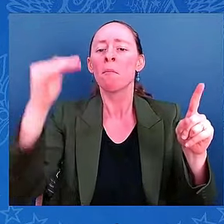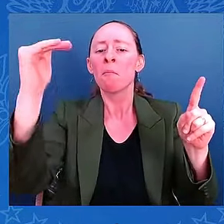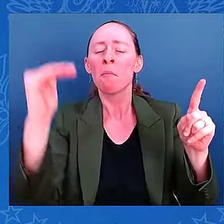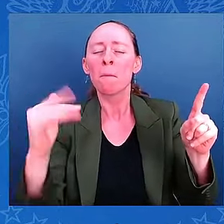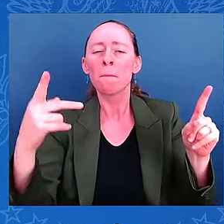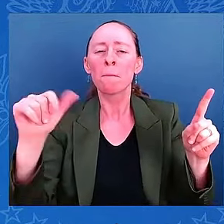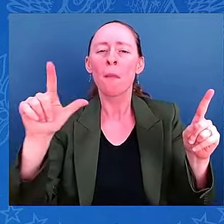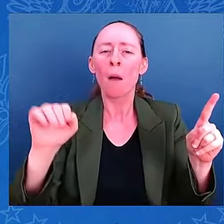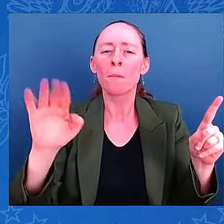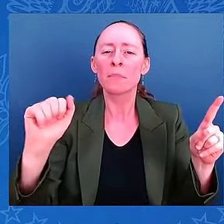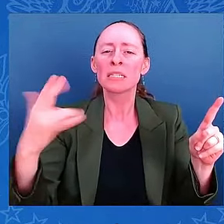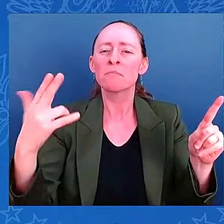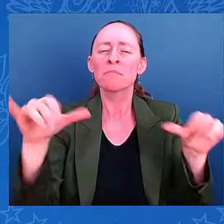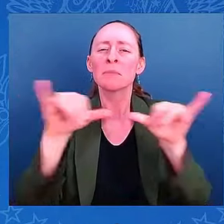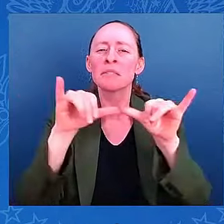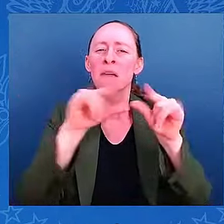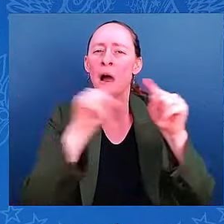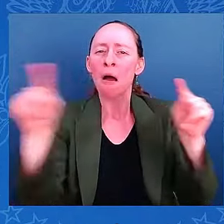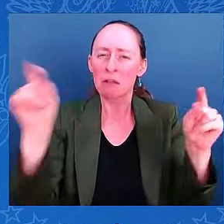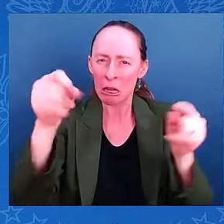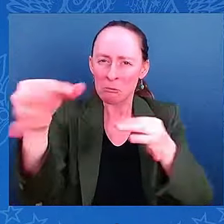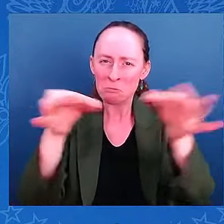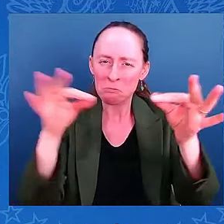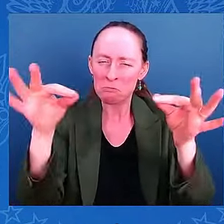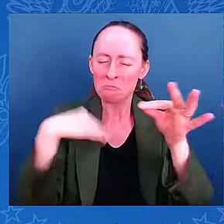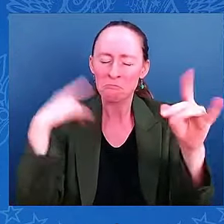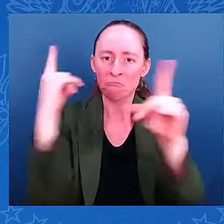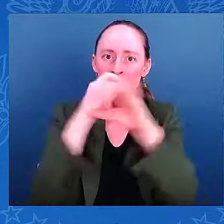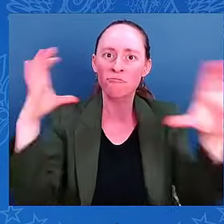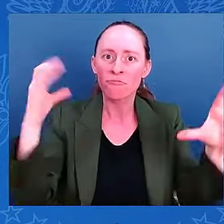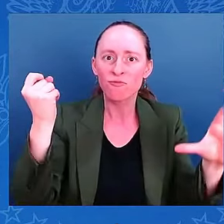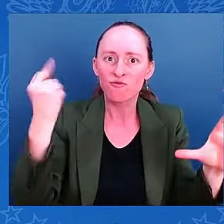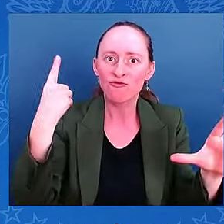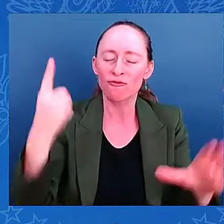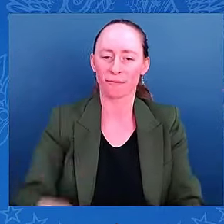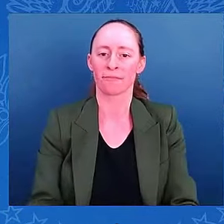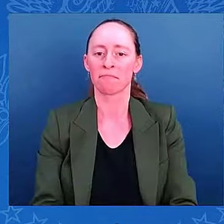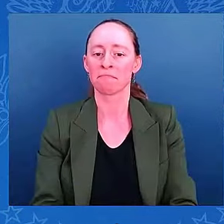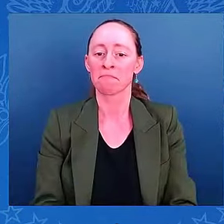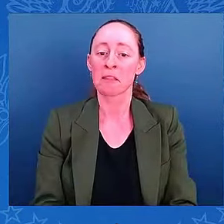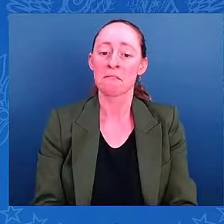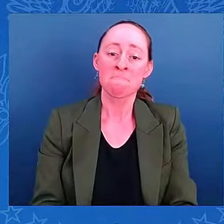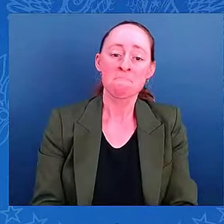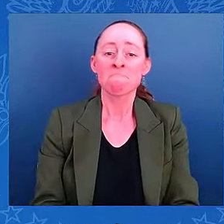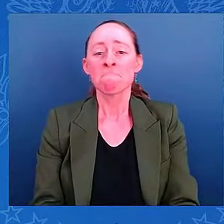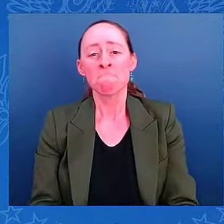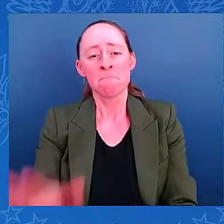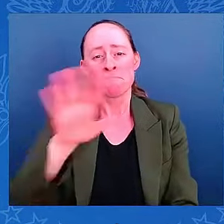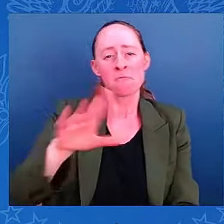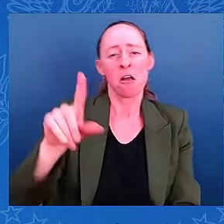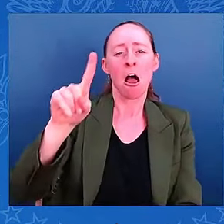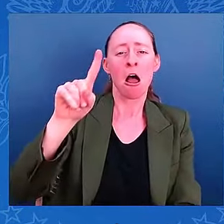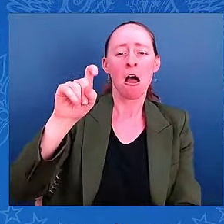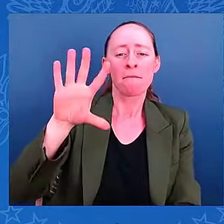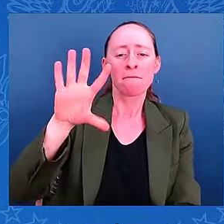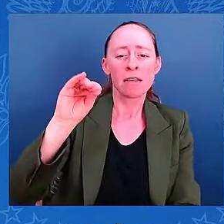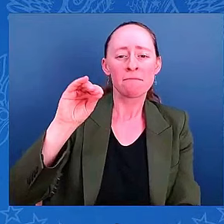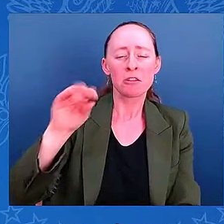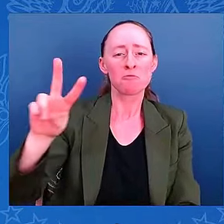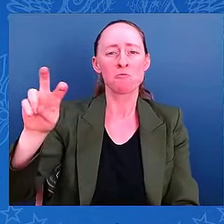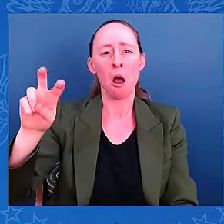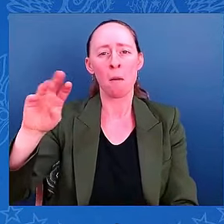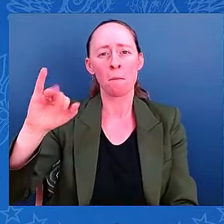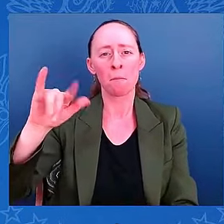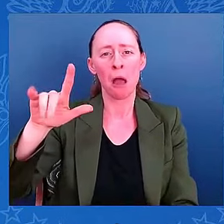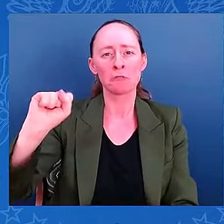You know, across the state of Florida, you're probably talking about, you know, 200 miles. That's an estimate. But the storm is going to be moving